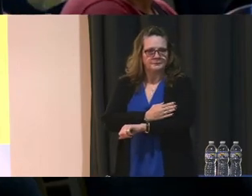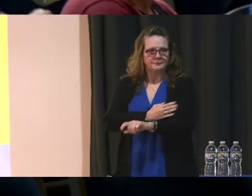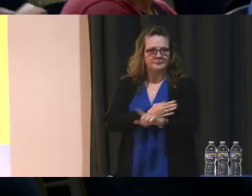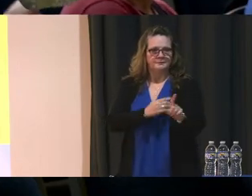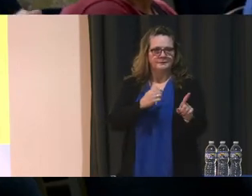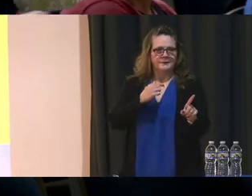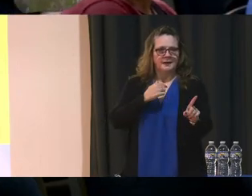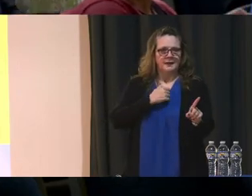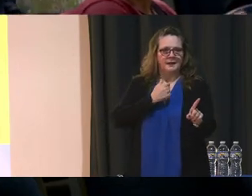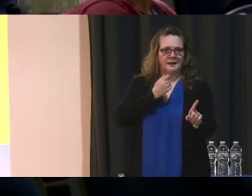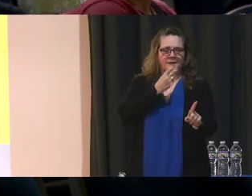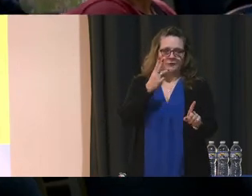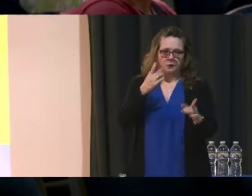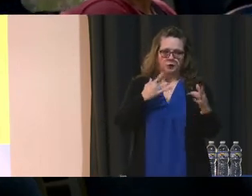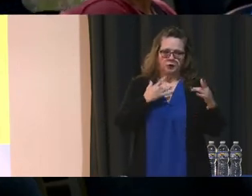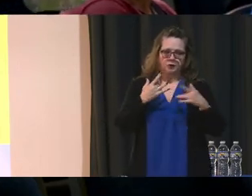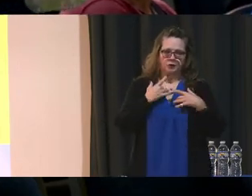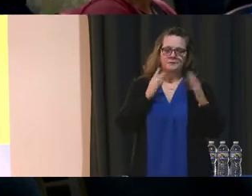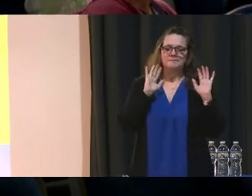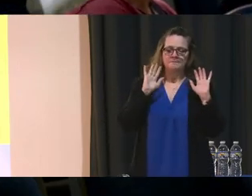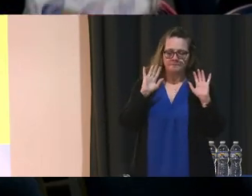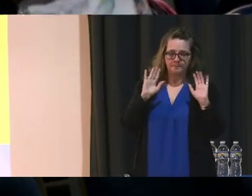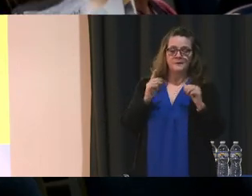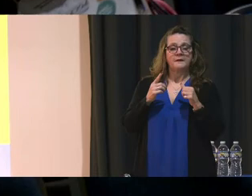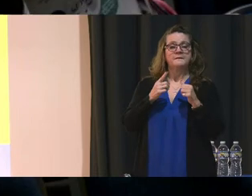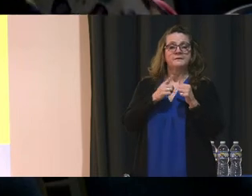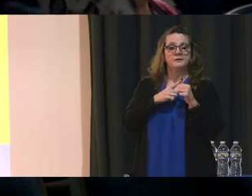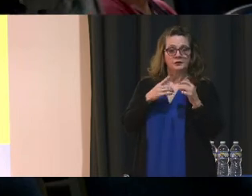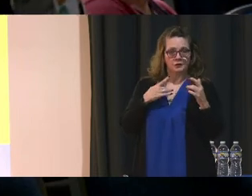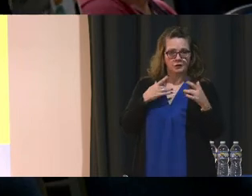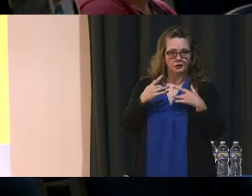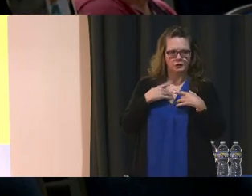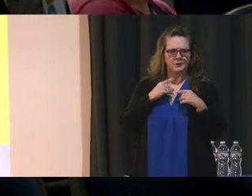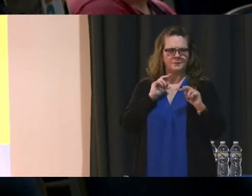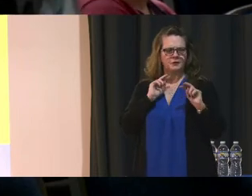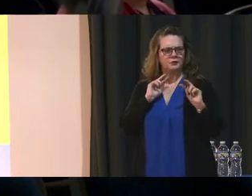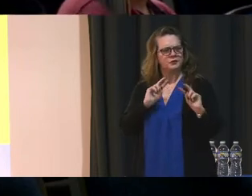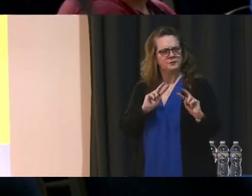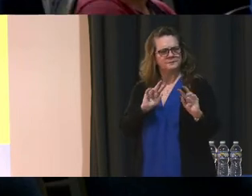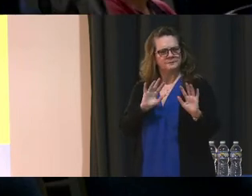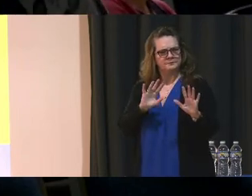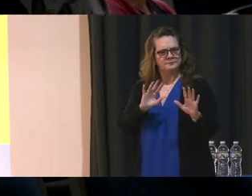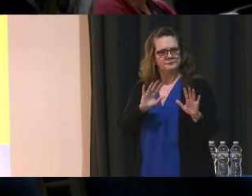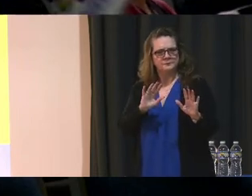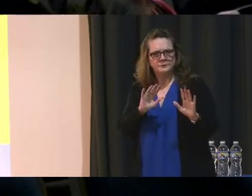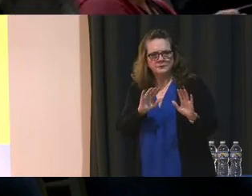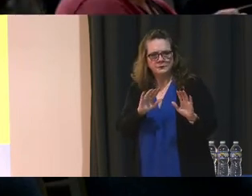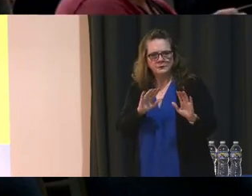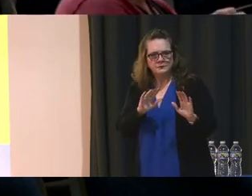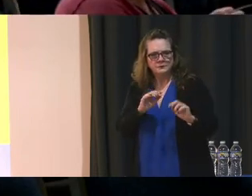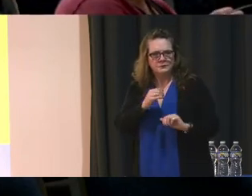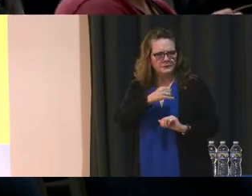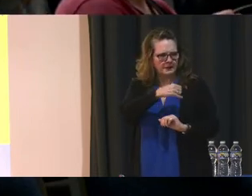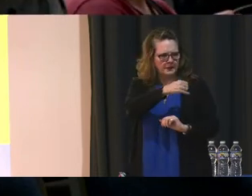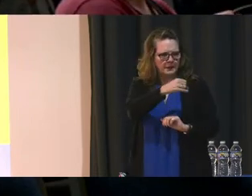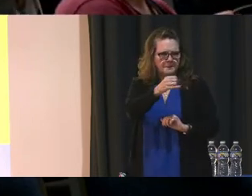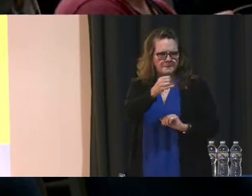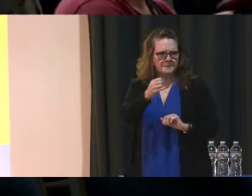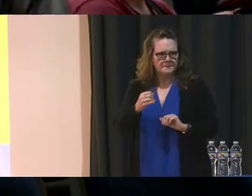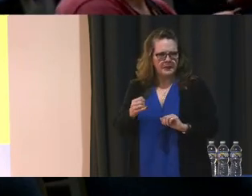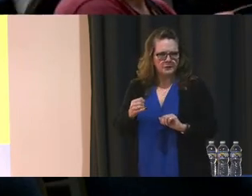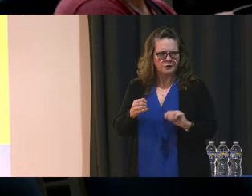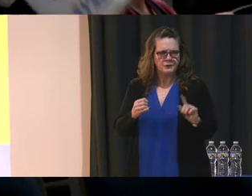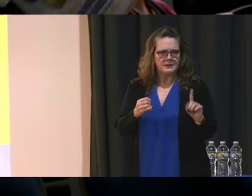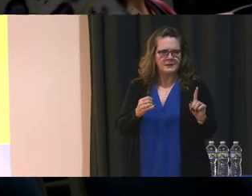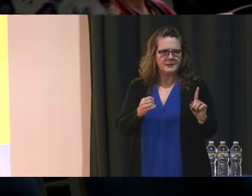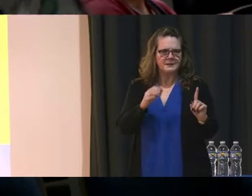I have a couple of concerns. Okay. The first one I have is I'm looking at the violence that's going on in the school system, and I know a lot of